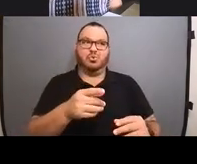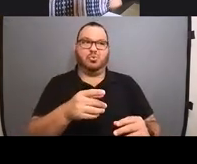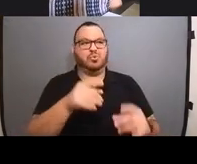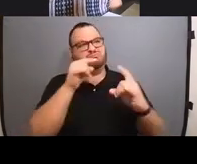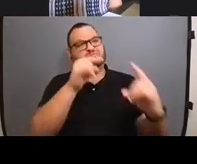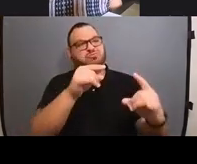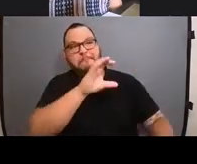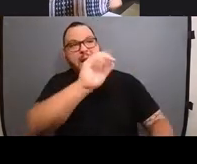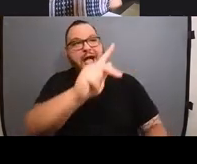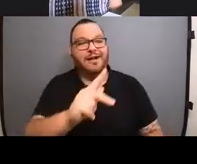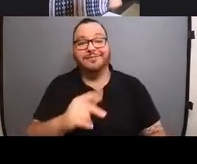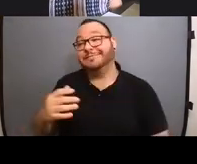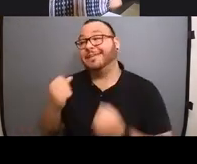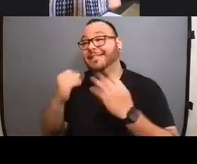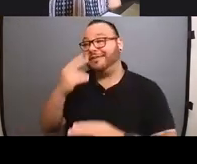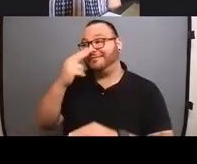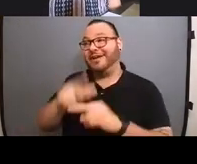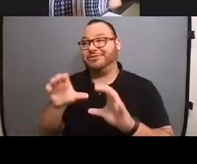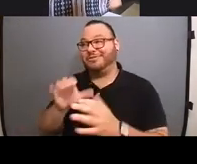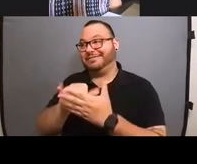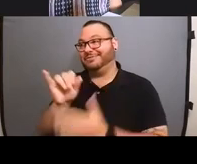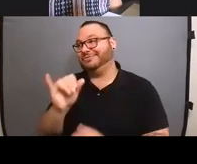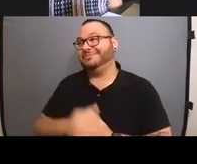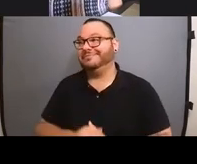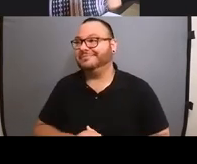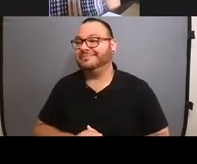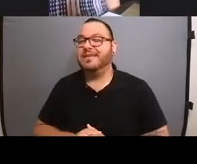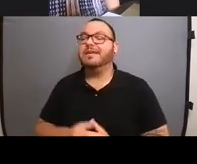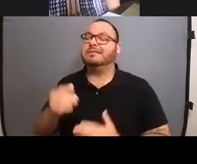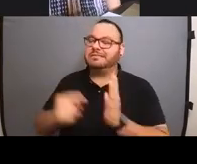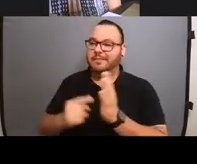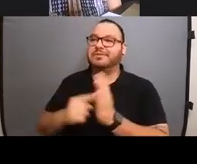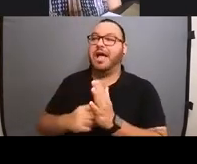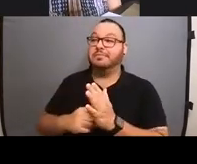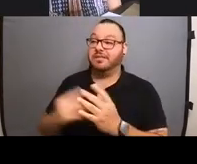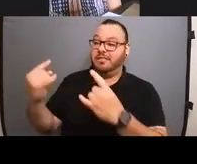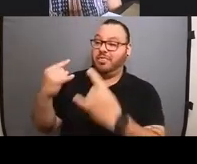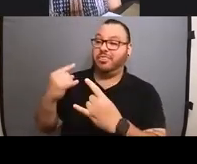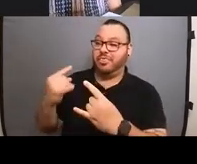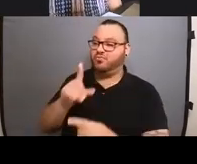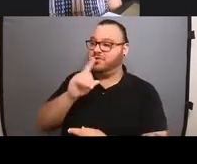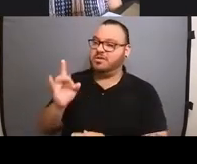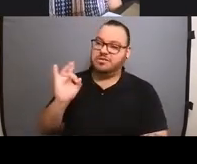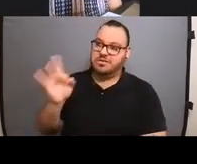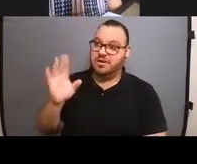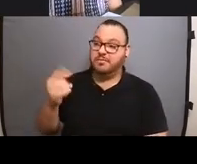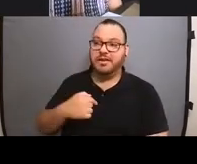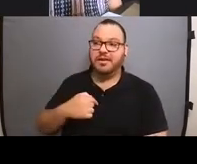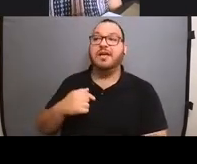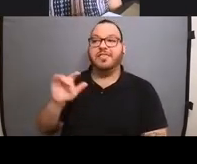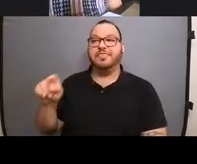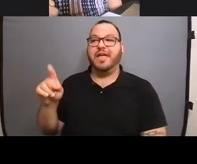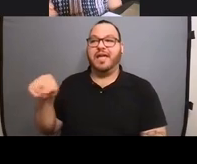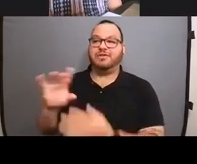it's a lot of fun to do too. Um, the ones that get to me sometimes are the, um, ones that bring my child into it